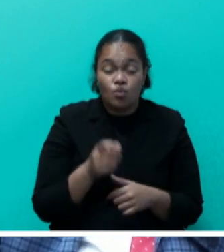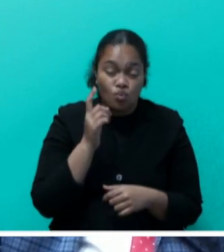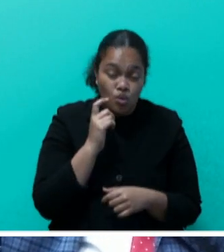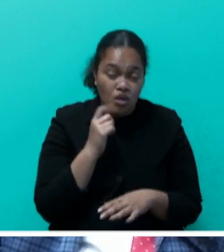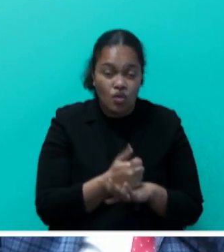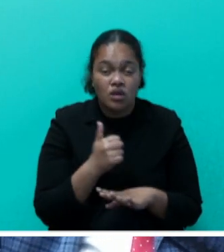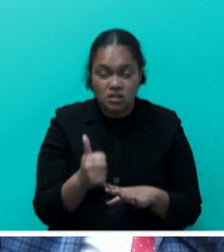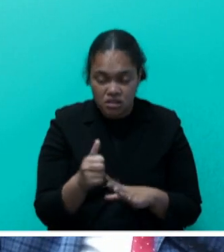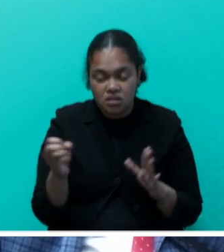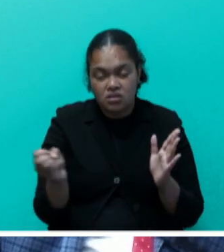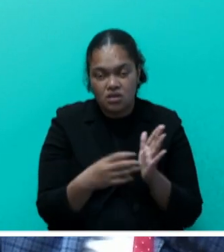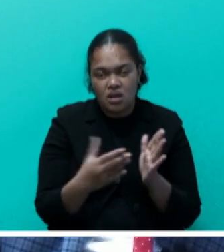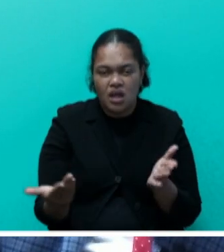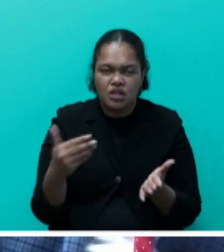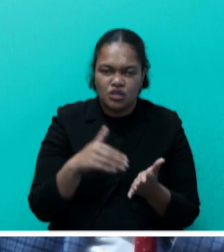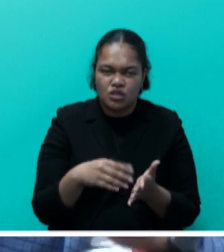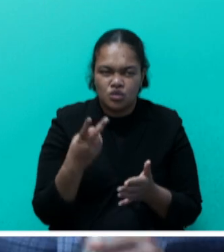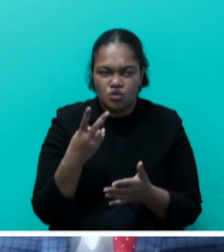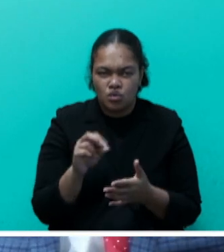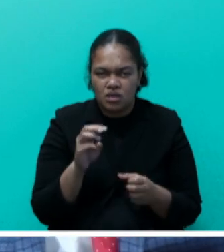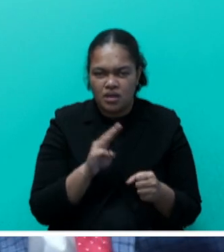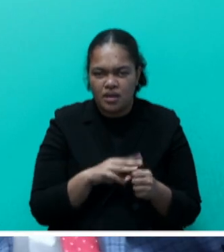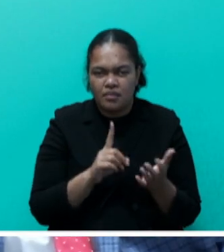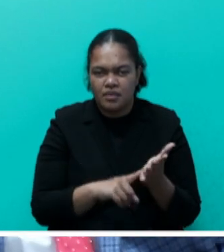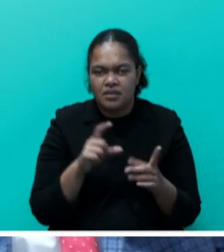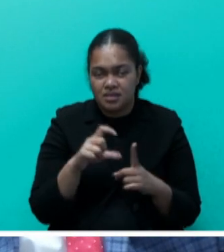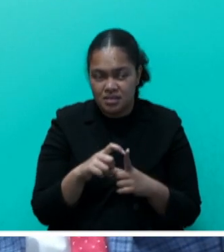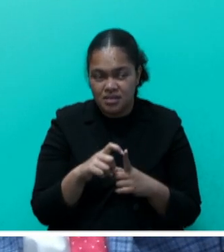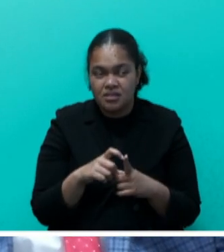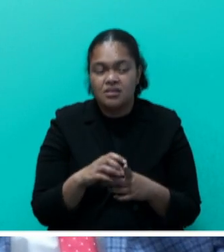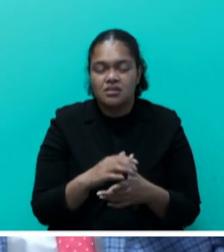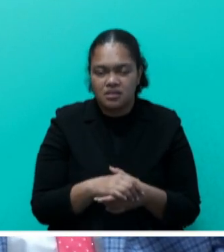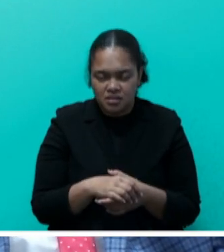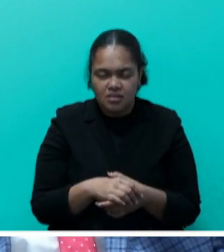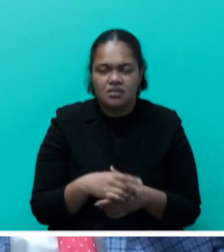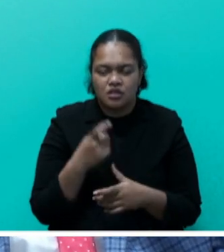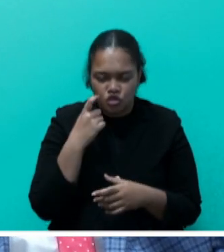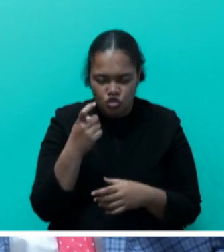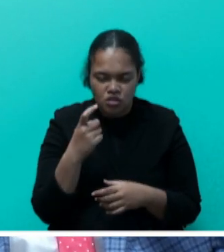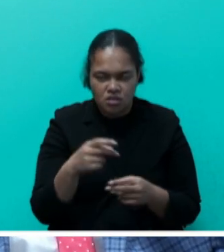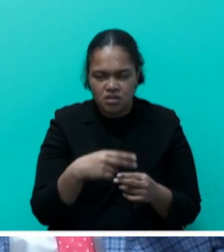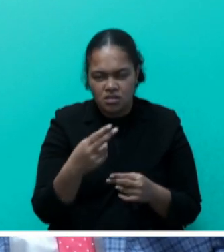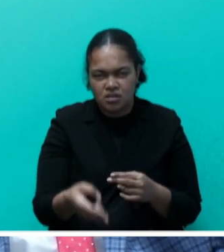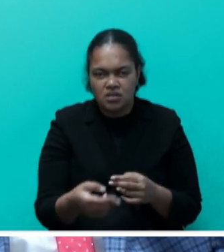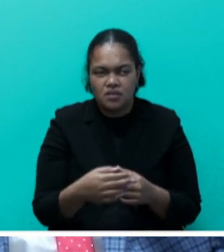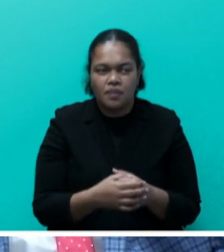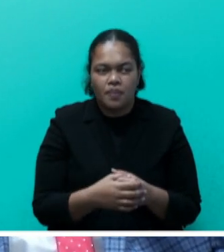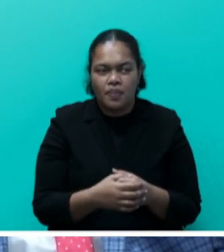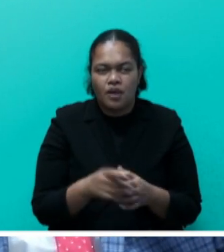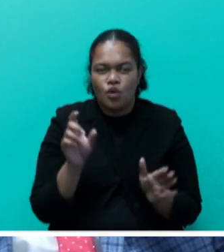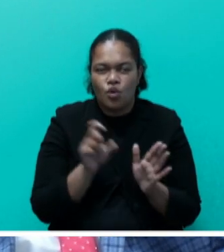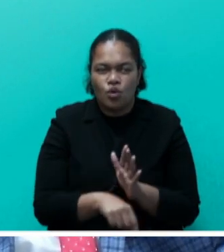installed an additional 20 MLD package treatment plant to increase the treatment capacity, costing